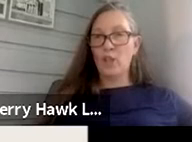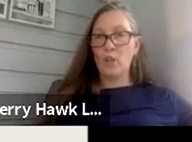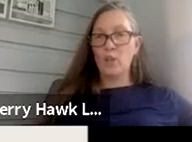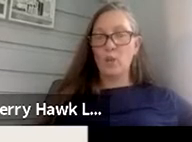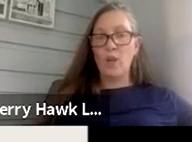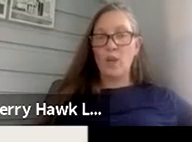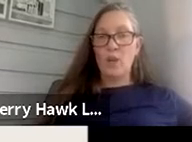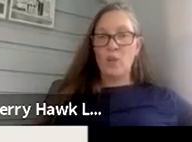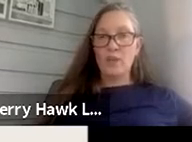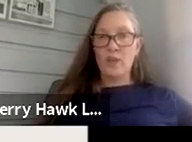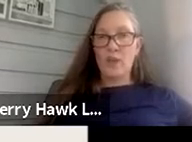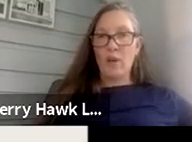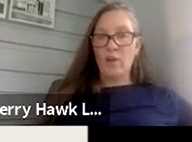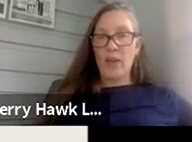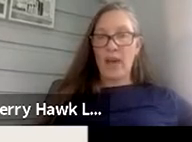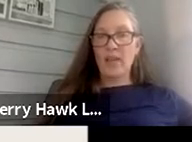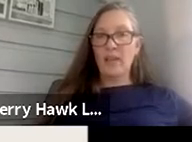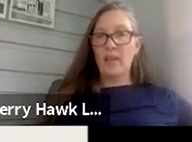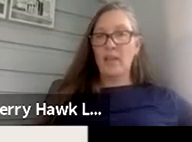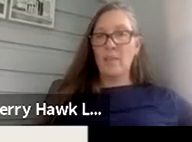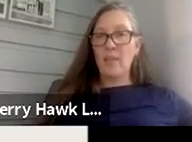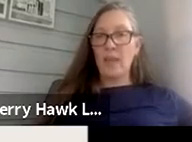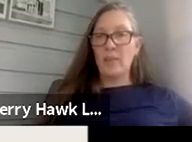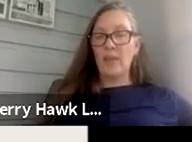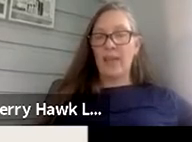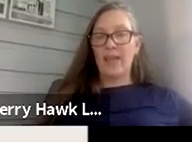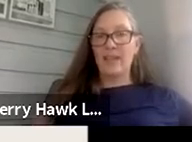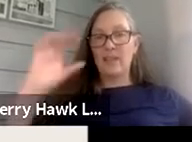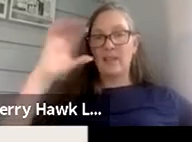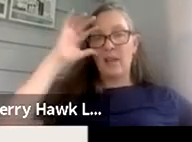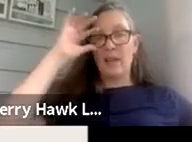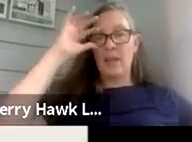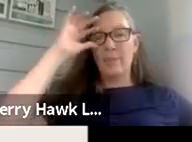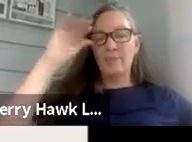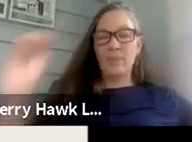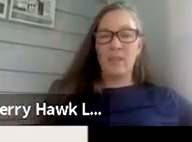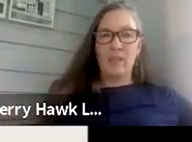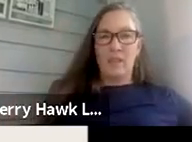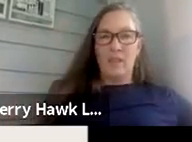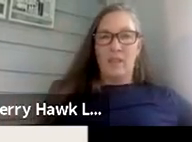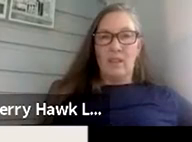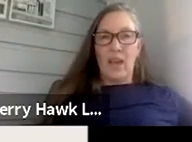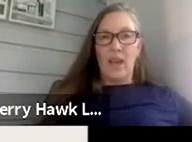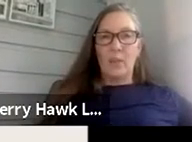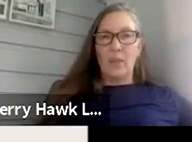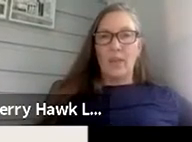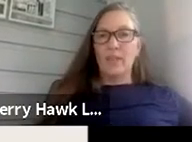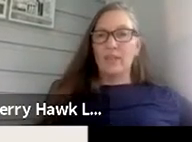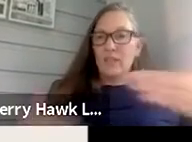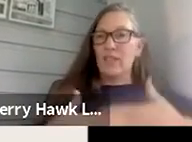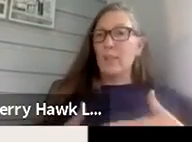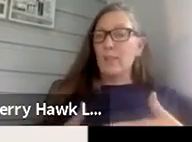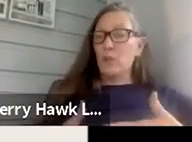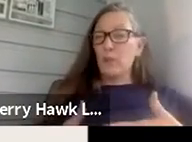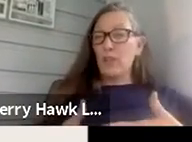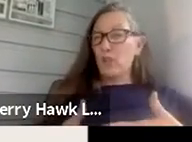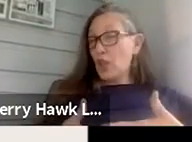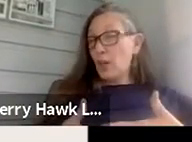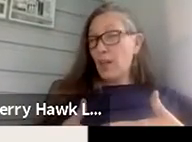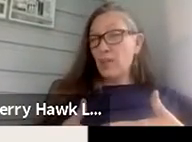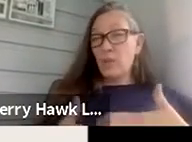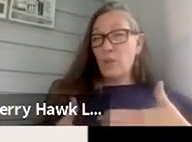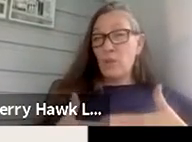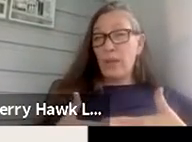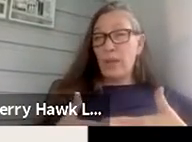trying to resolve that it may be the case that we stop screen